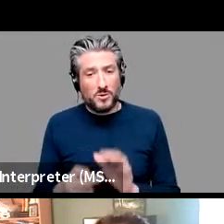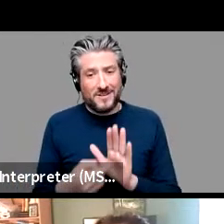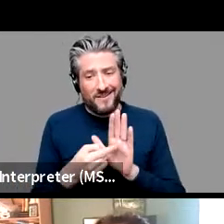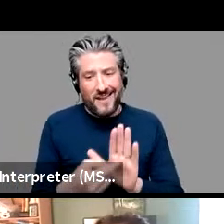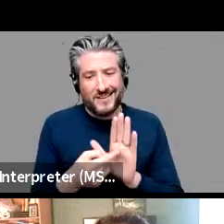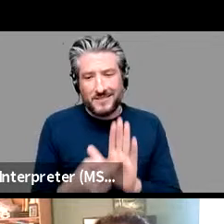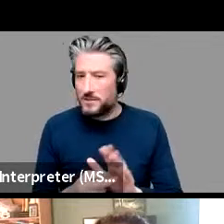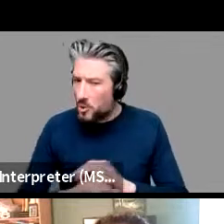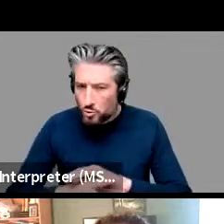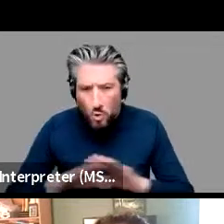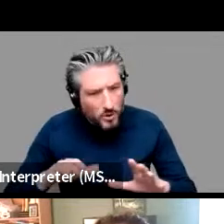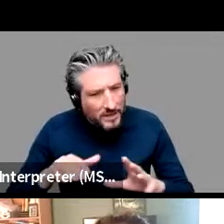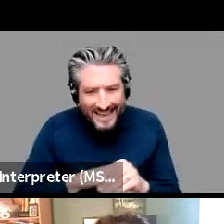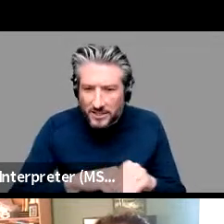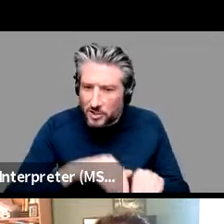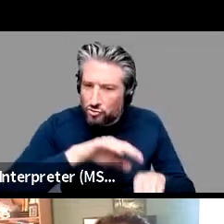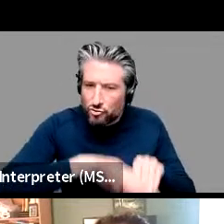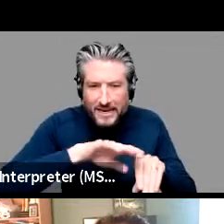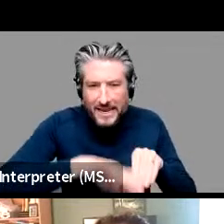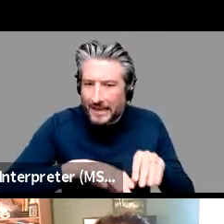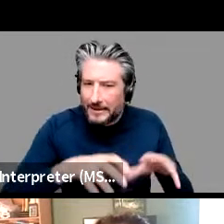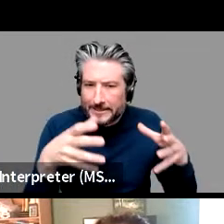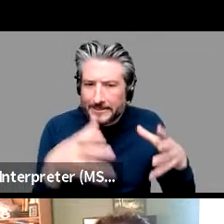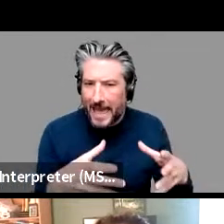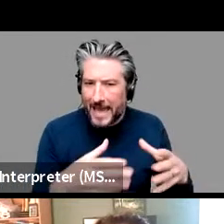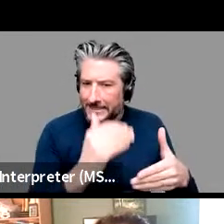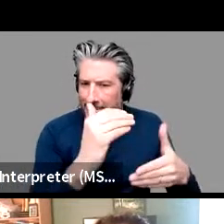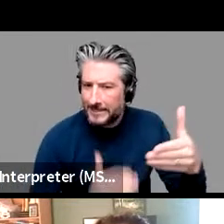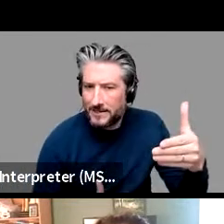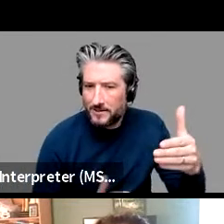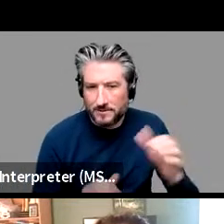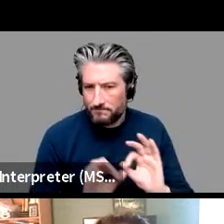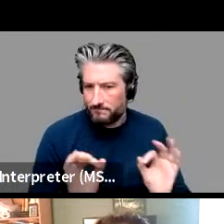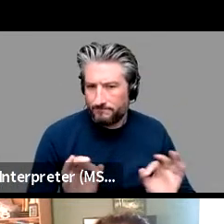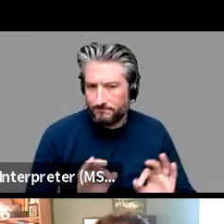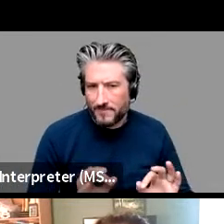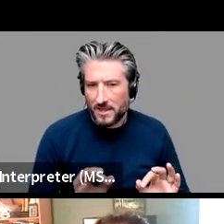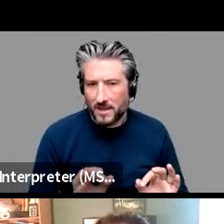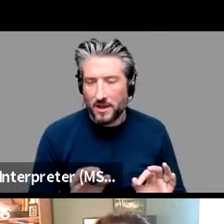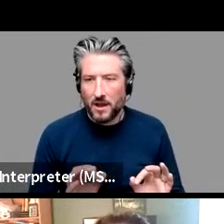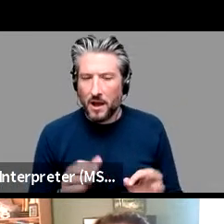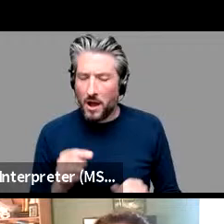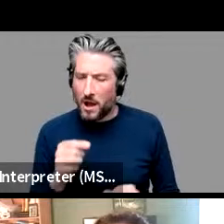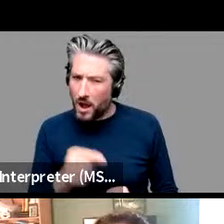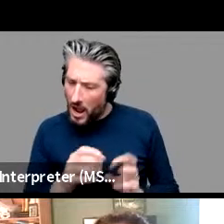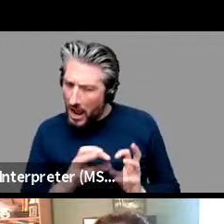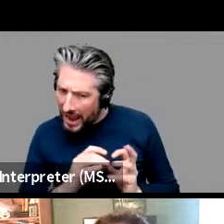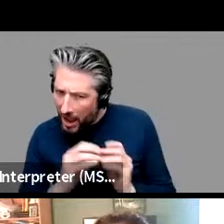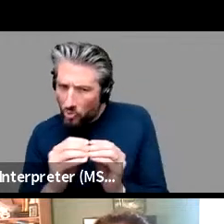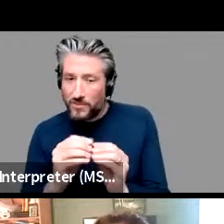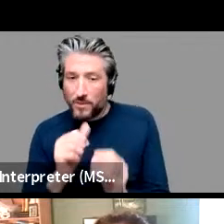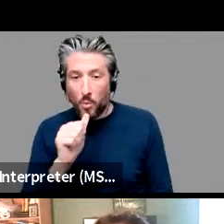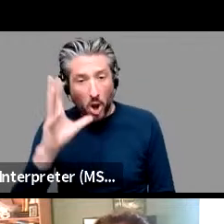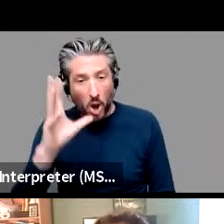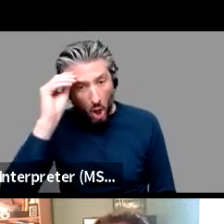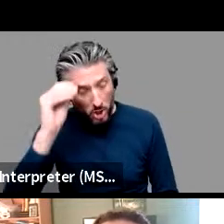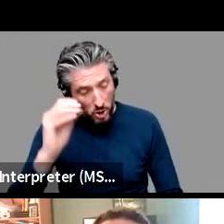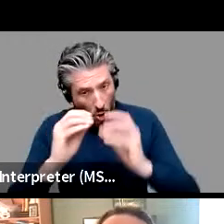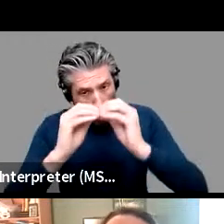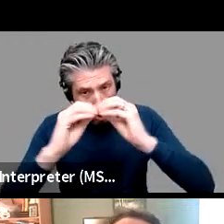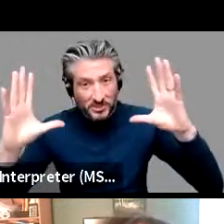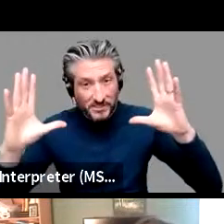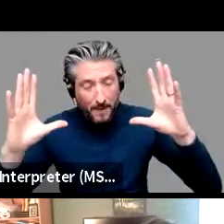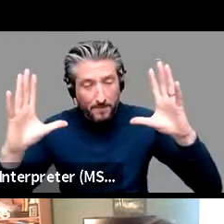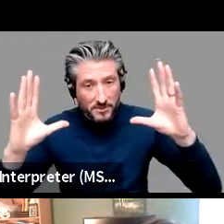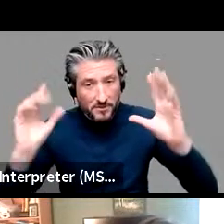weren't in the command what happened do does the algorithm learn the concept of